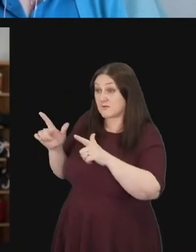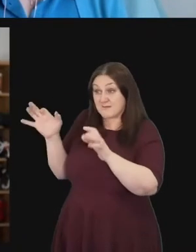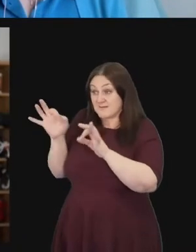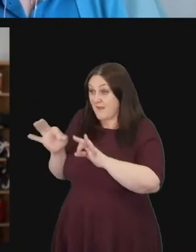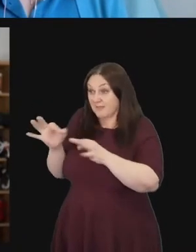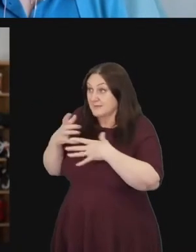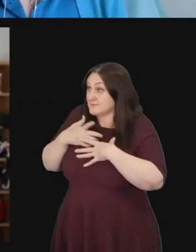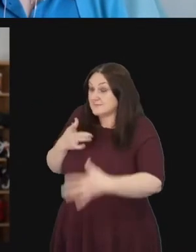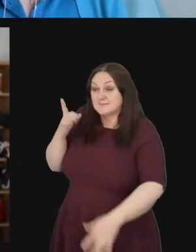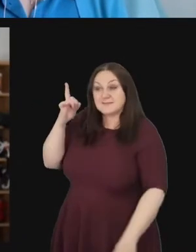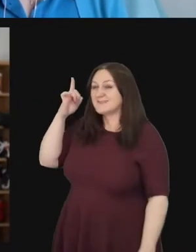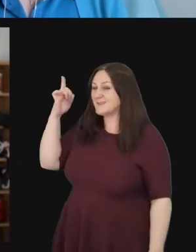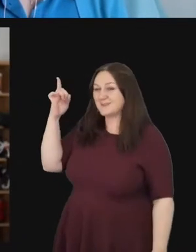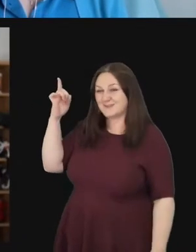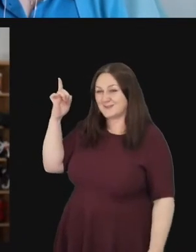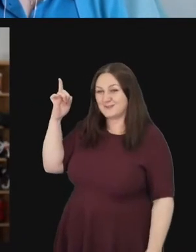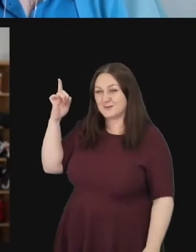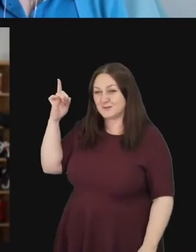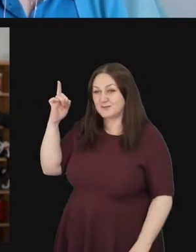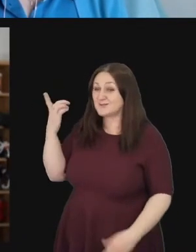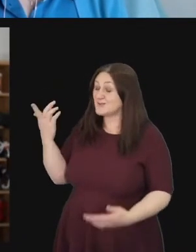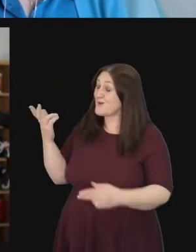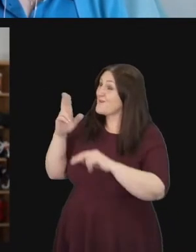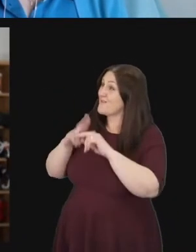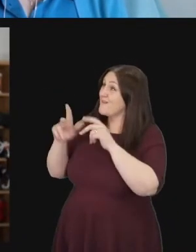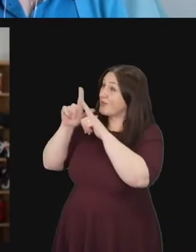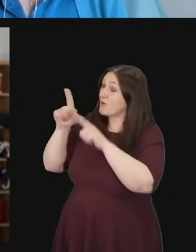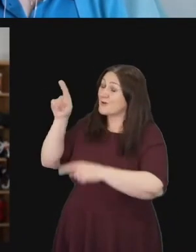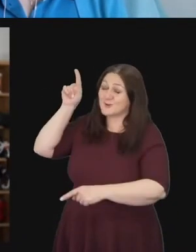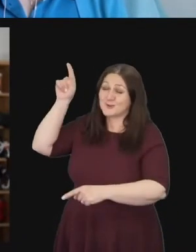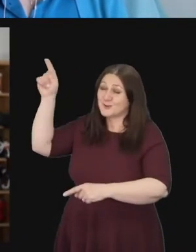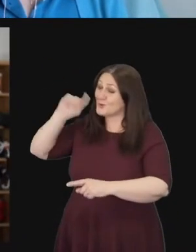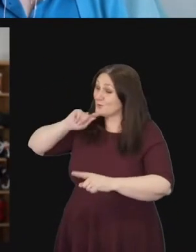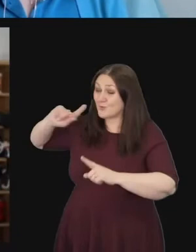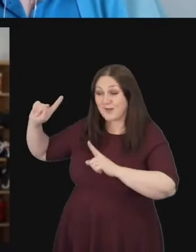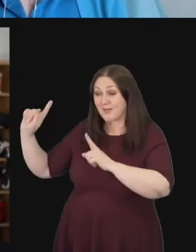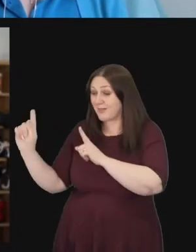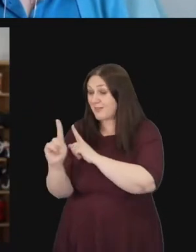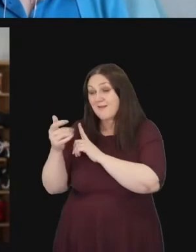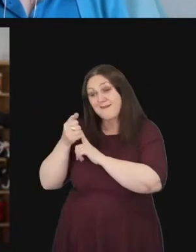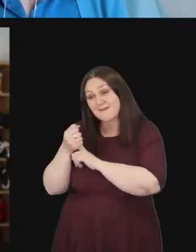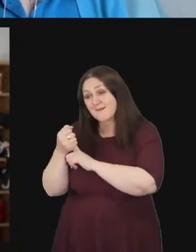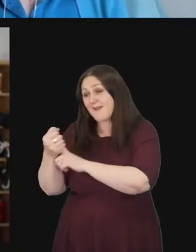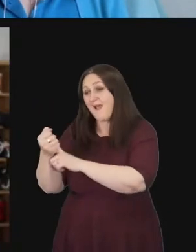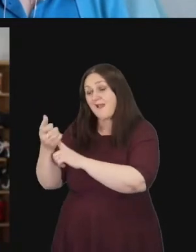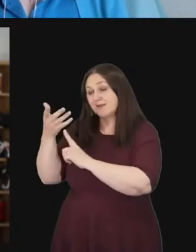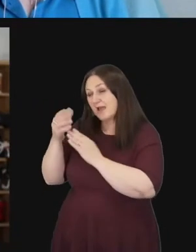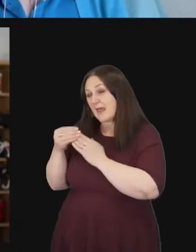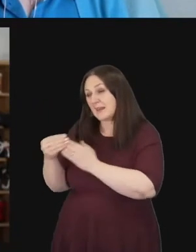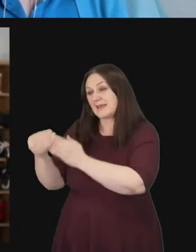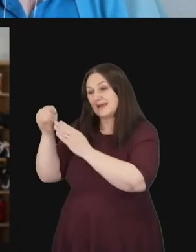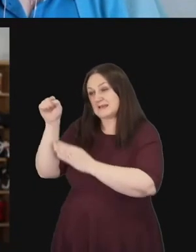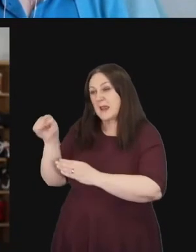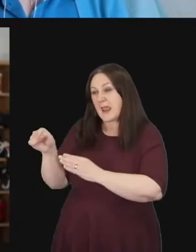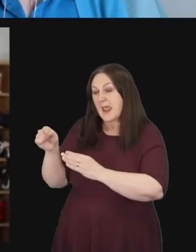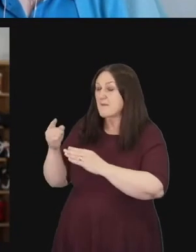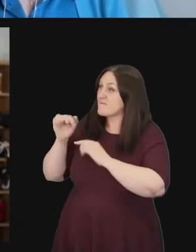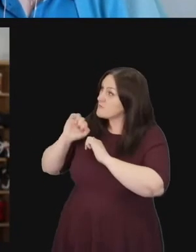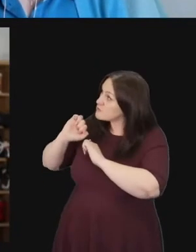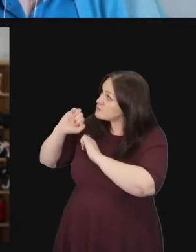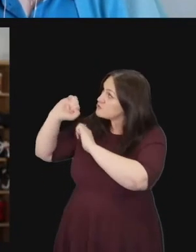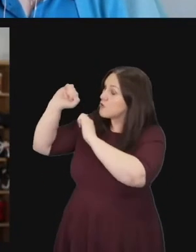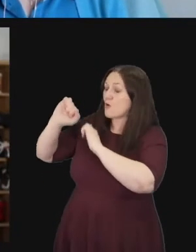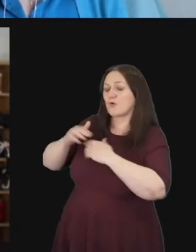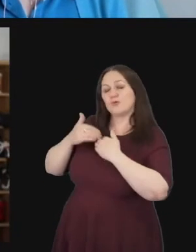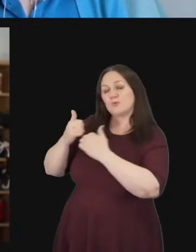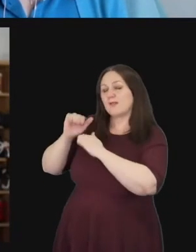Therefore Father Lord you will guide him and lead him according to your good will and your good purposes. So Lord we bless